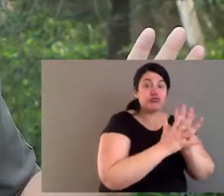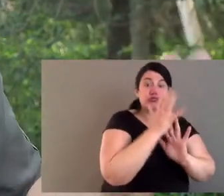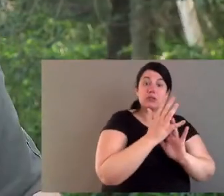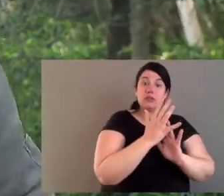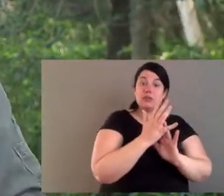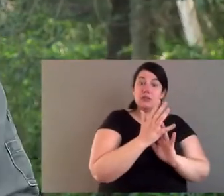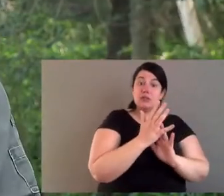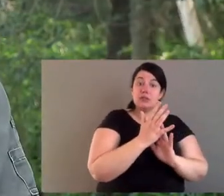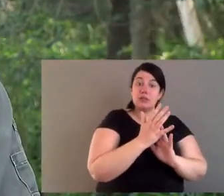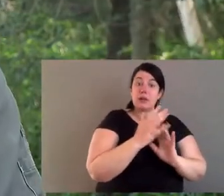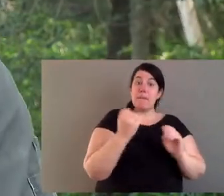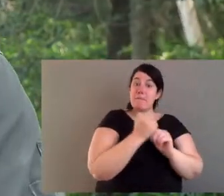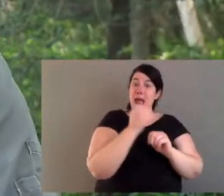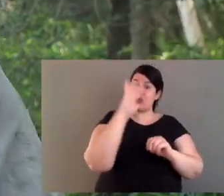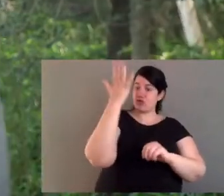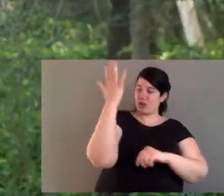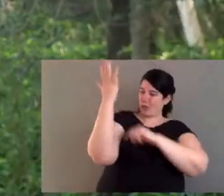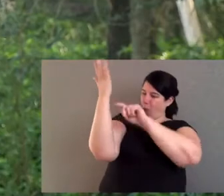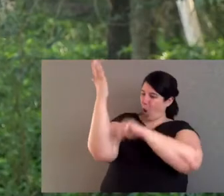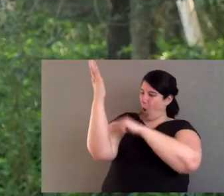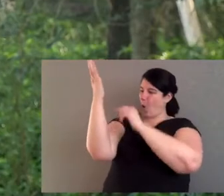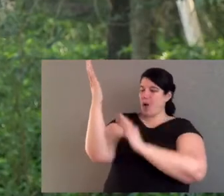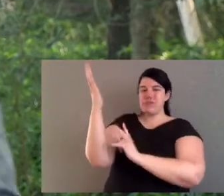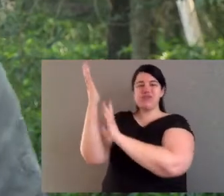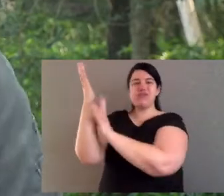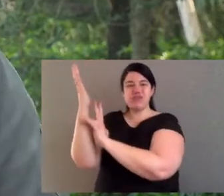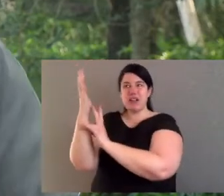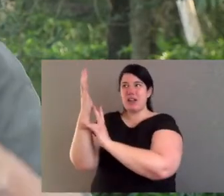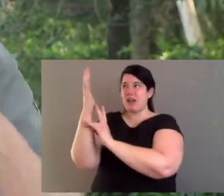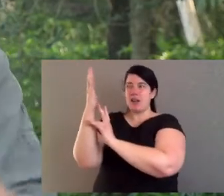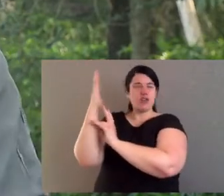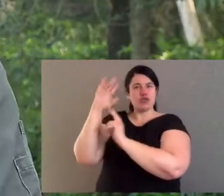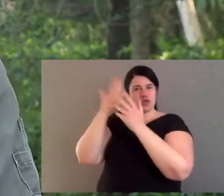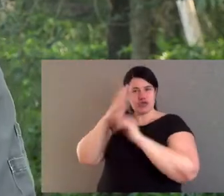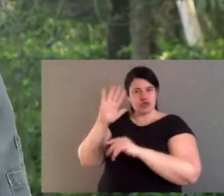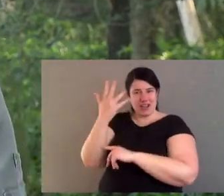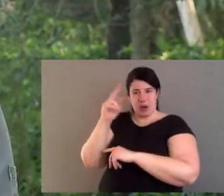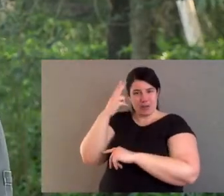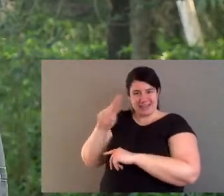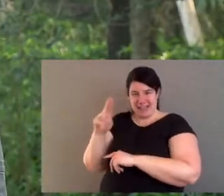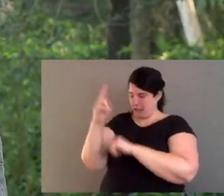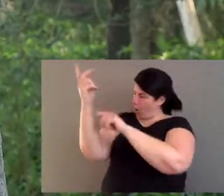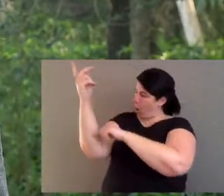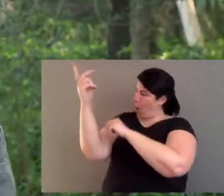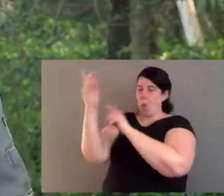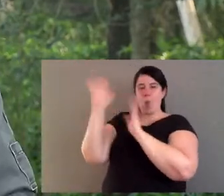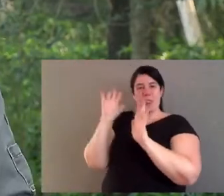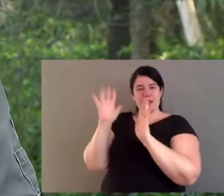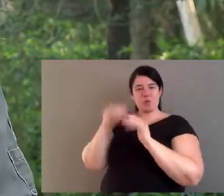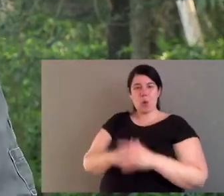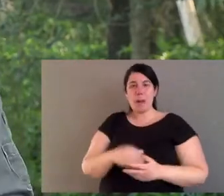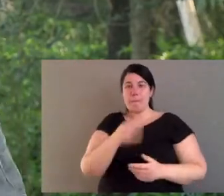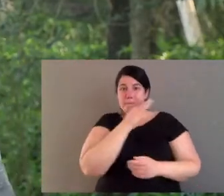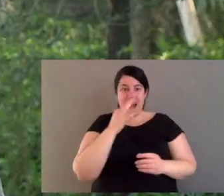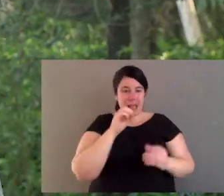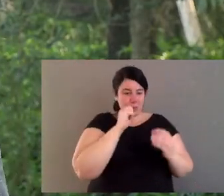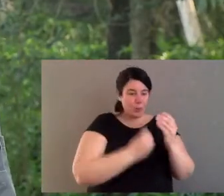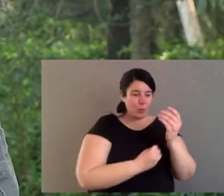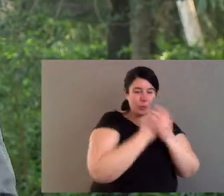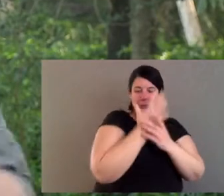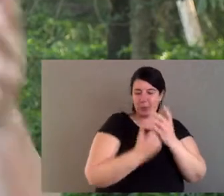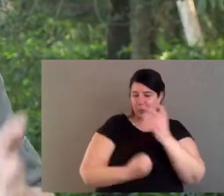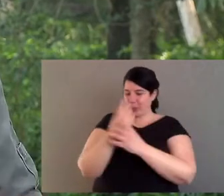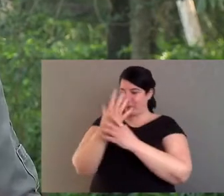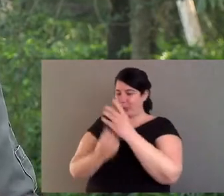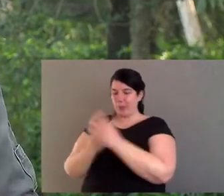history, a low-intensity fire burns through. It might even create hollow logs because it's not so hot. It might burn the middle